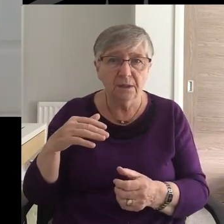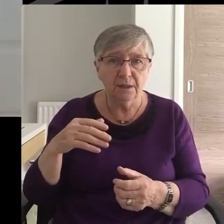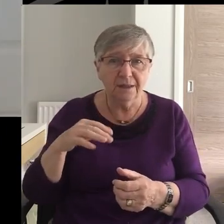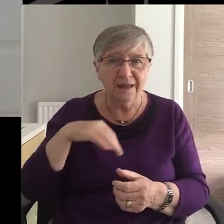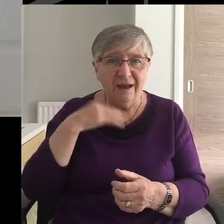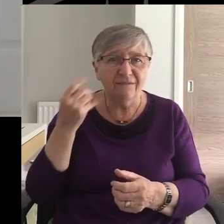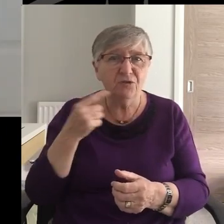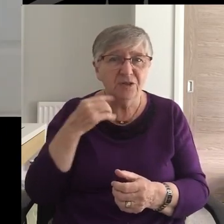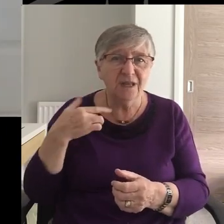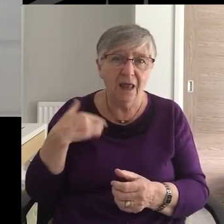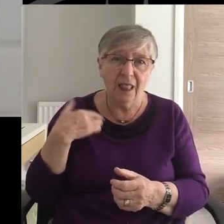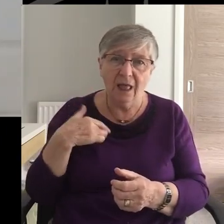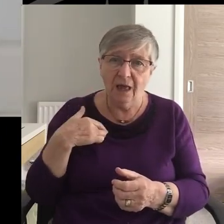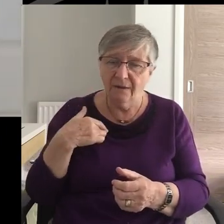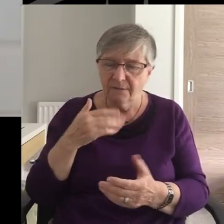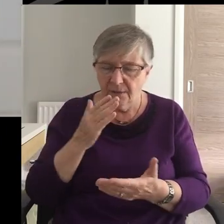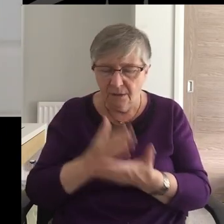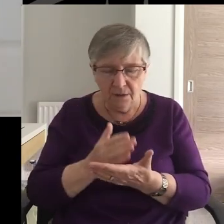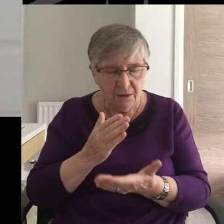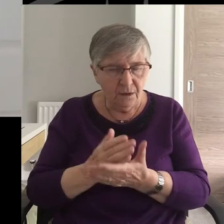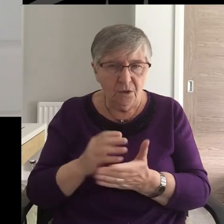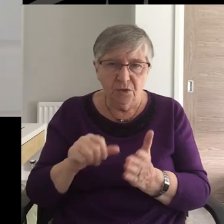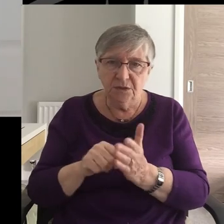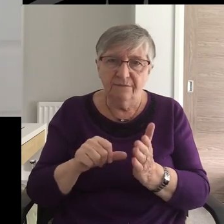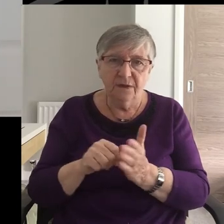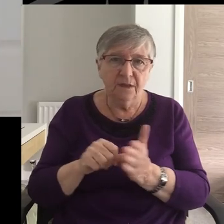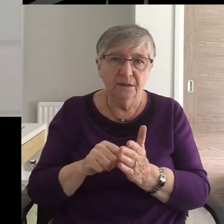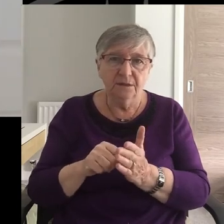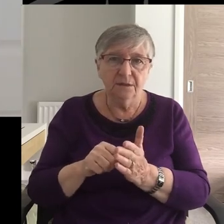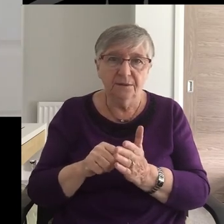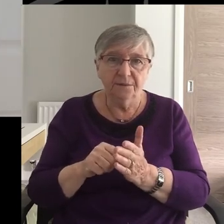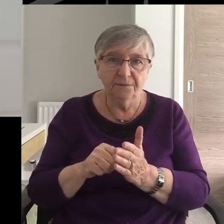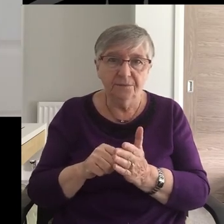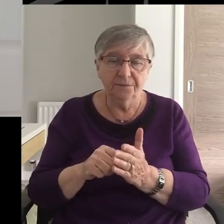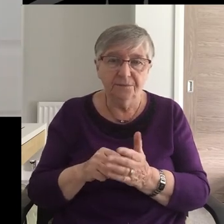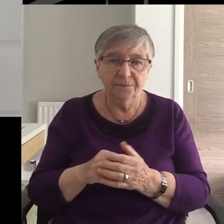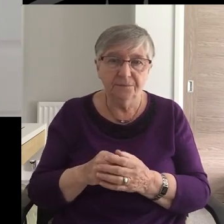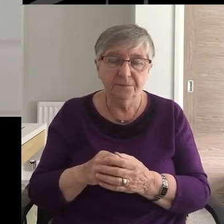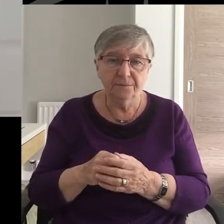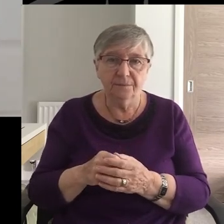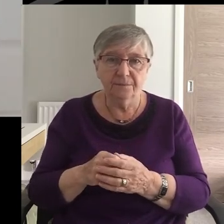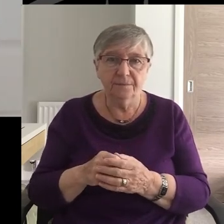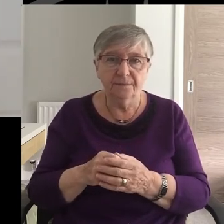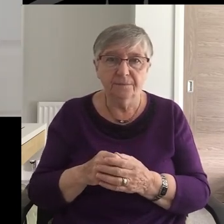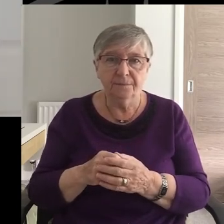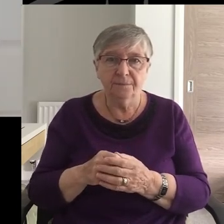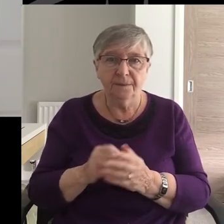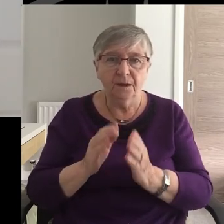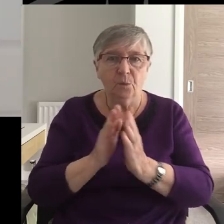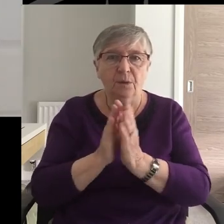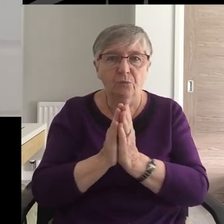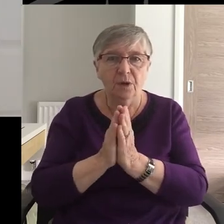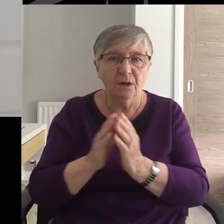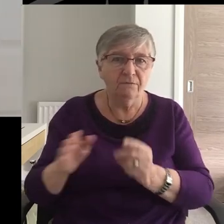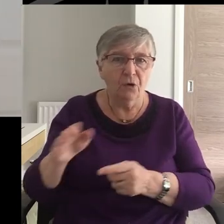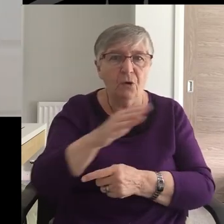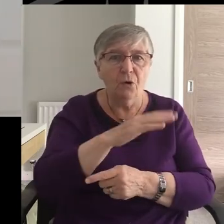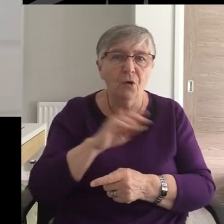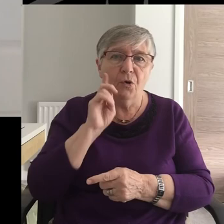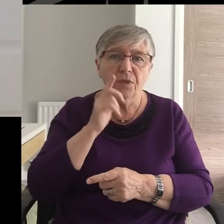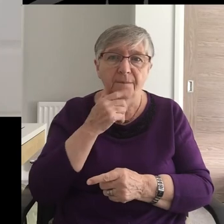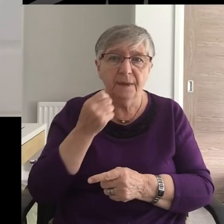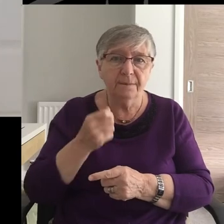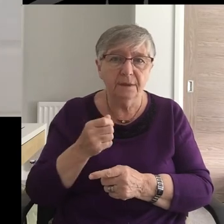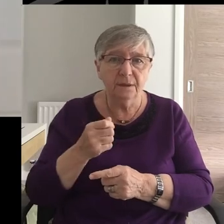life Is just that much more difficult Than it has been We pray for all those Who are